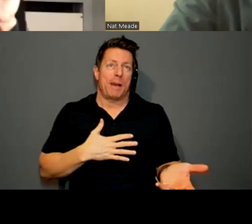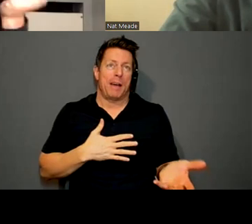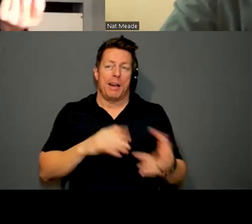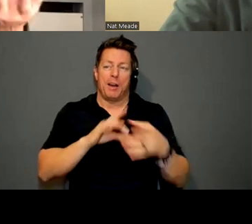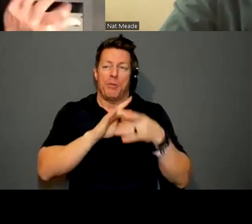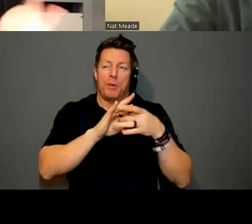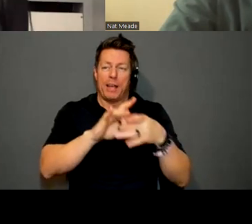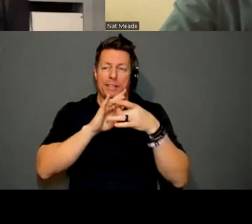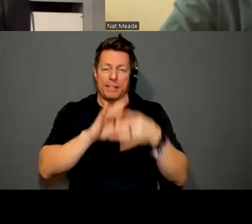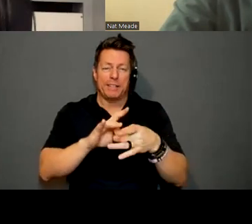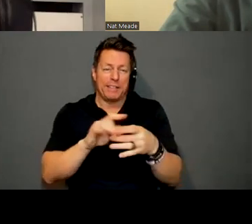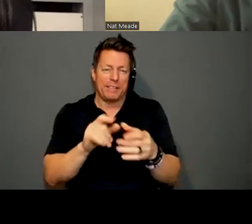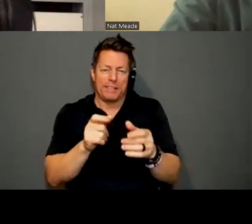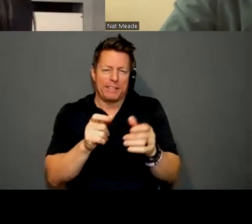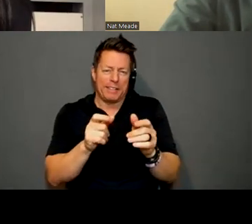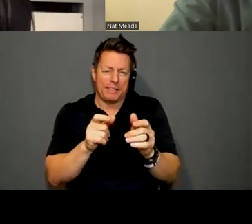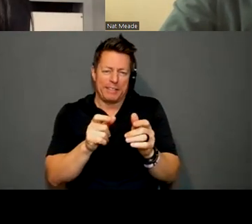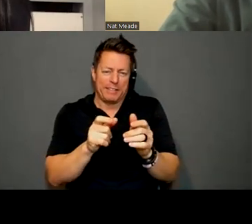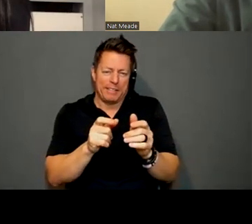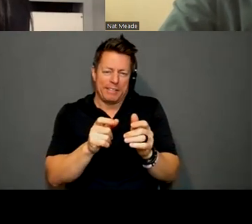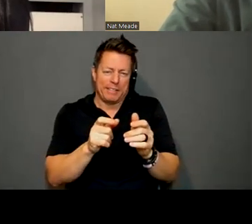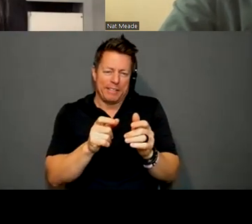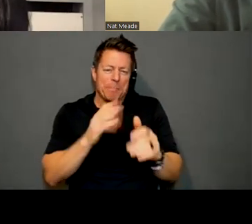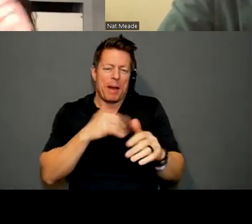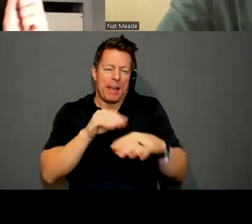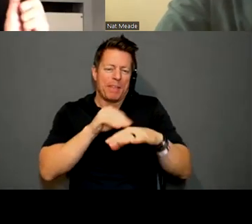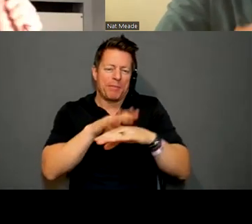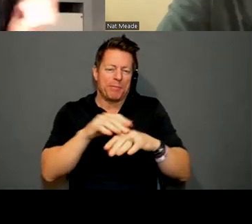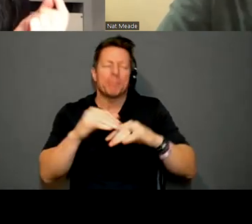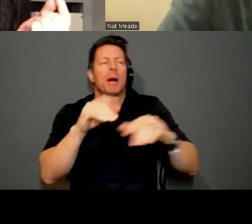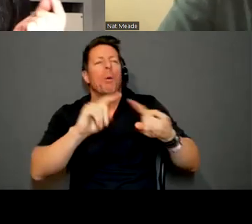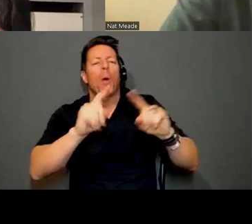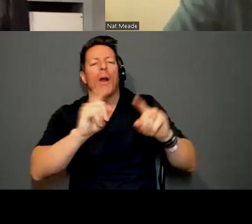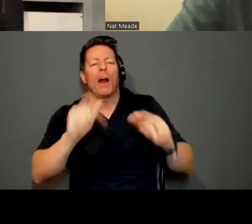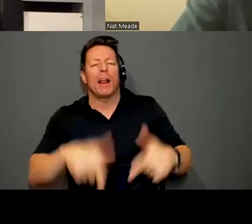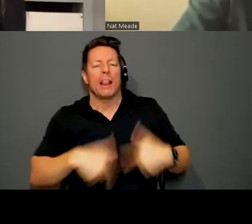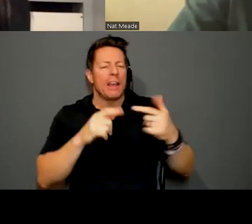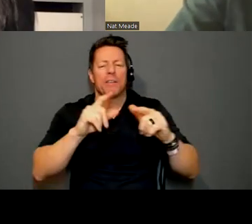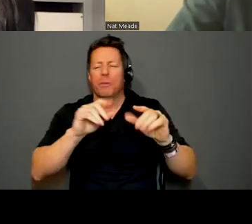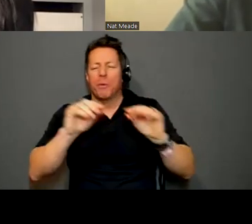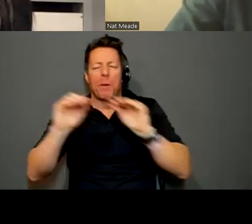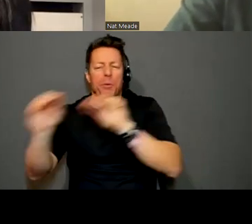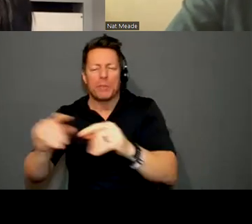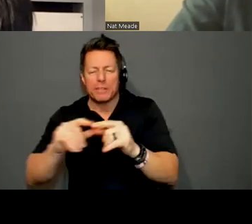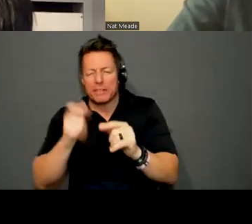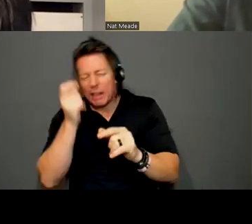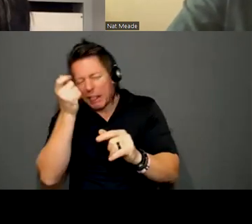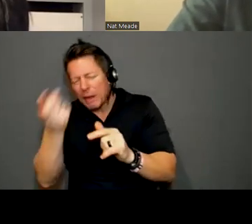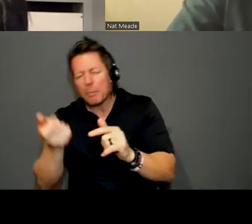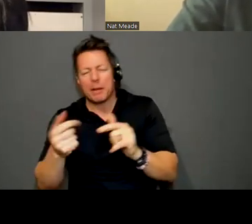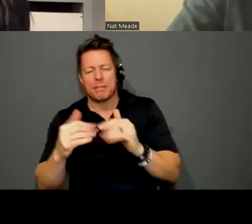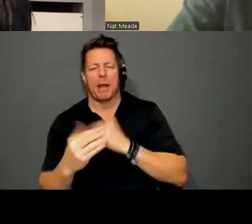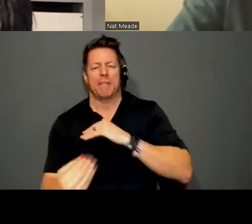fraction of the evidence, I guess. Yeah. And maintaining those is all I can hope for. Do you think of yourself as a,